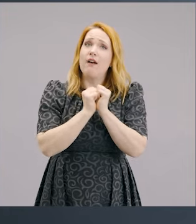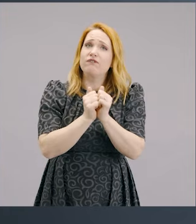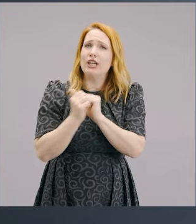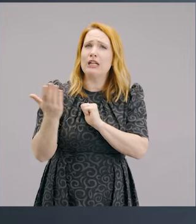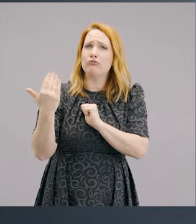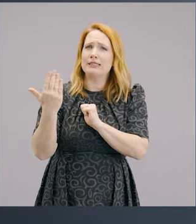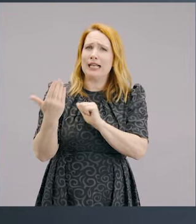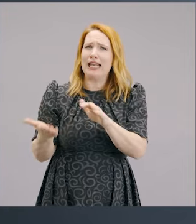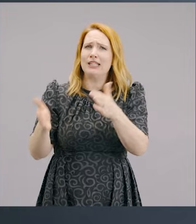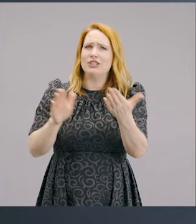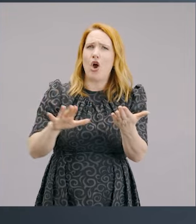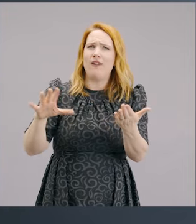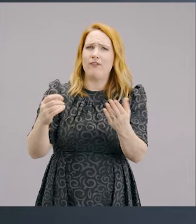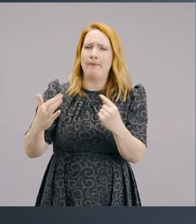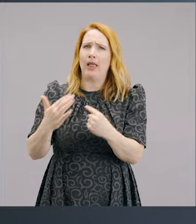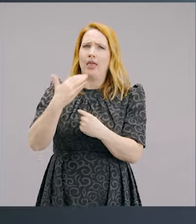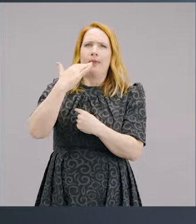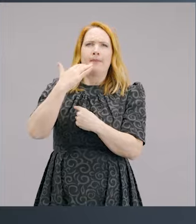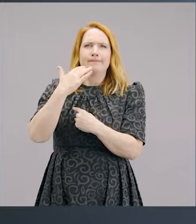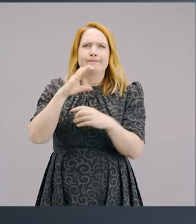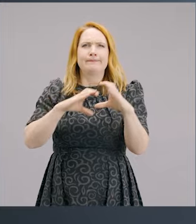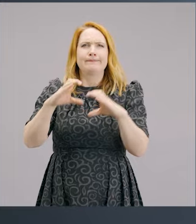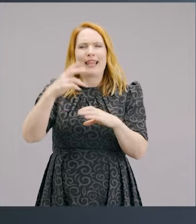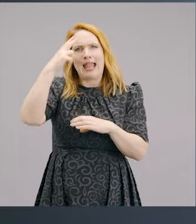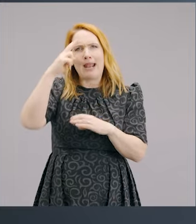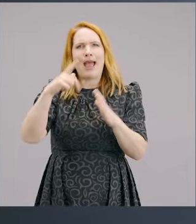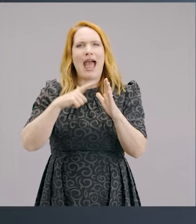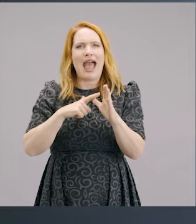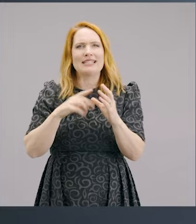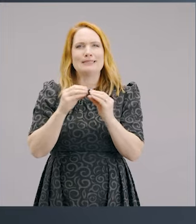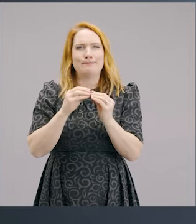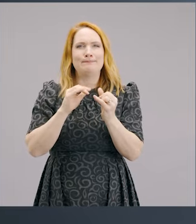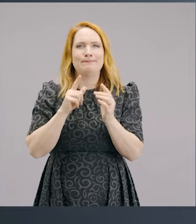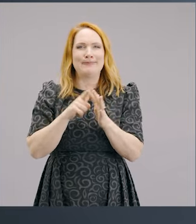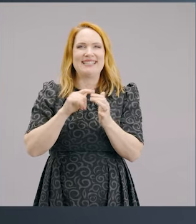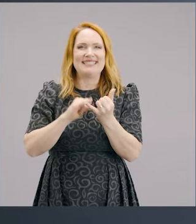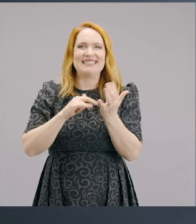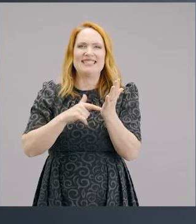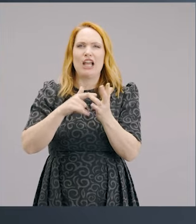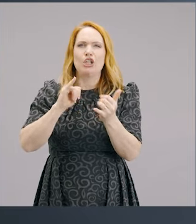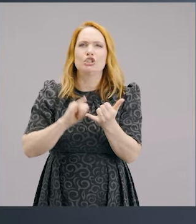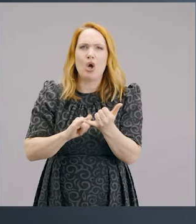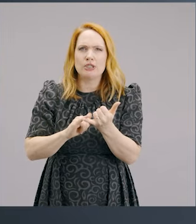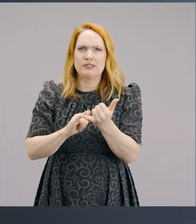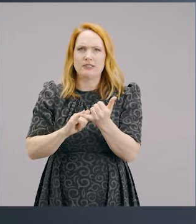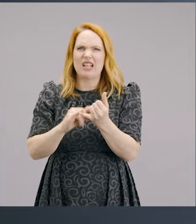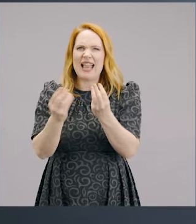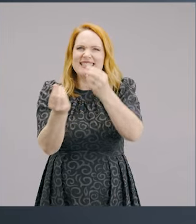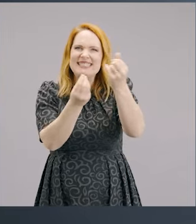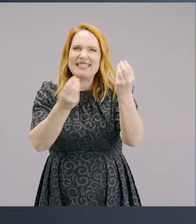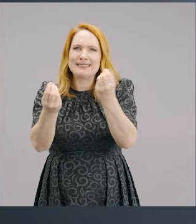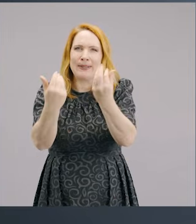And here's a person that was a tradesman for years and years and years and, you know, going into roofs before they knew all the dangers of